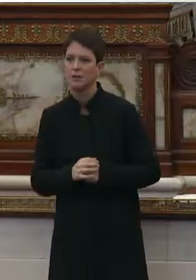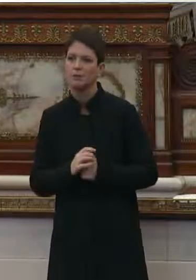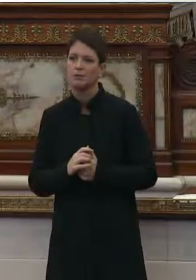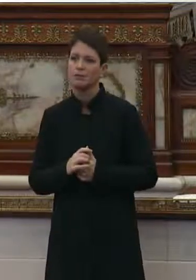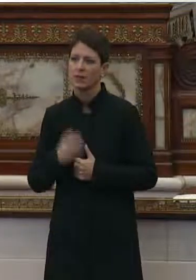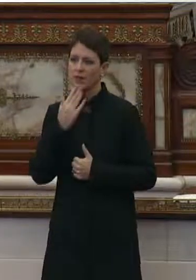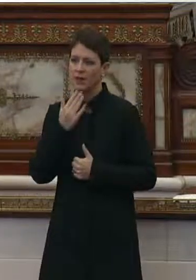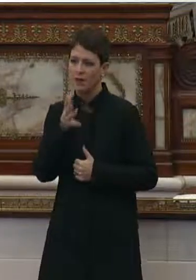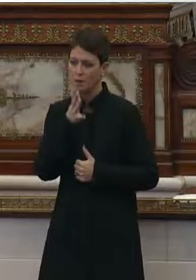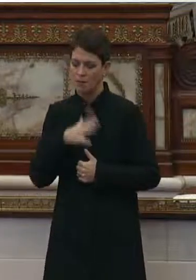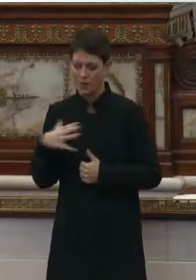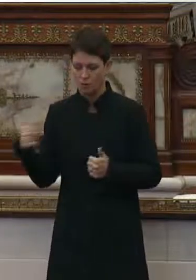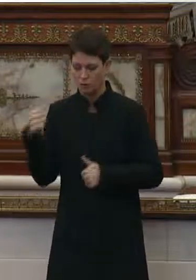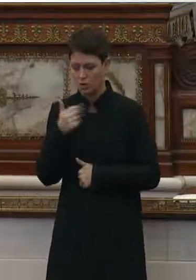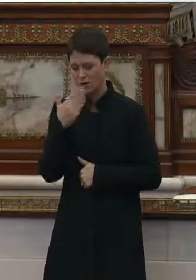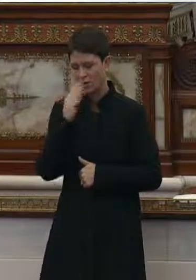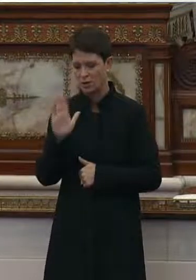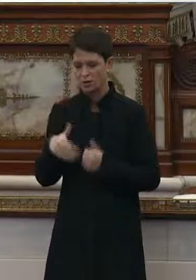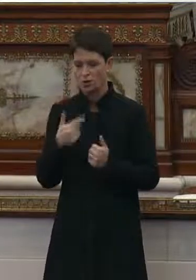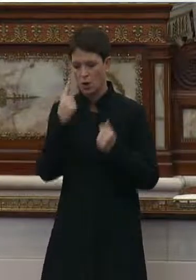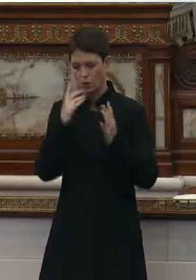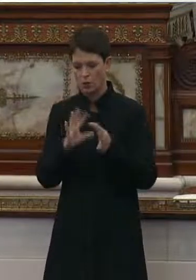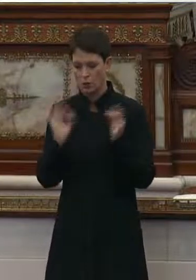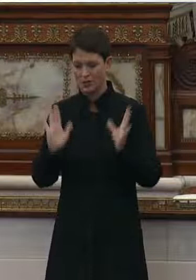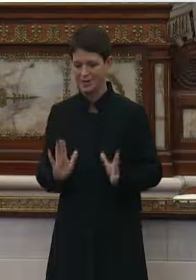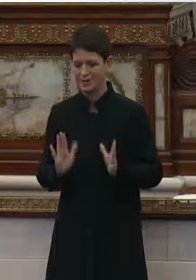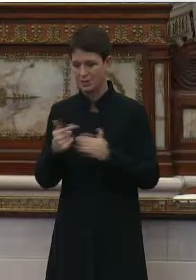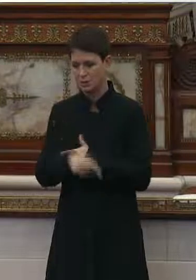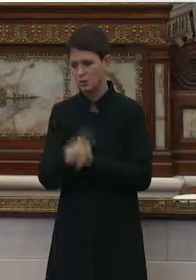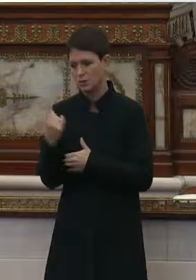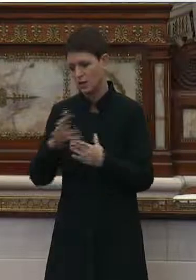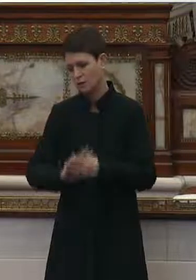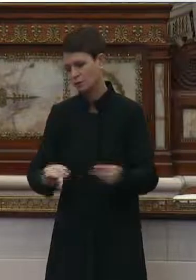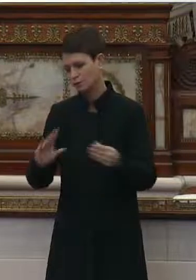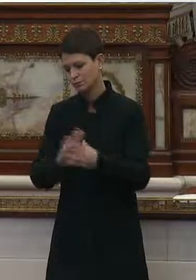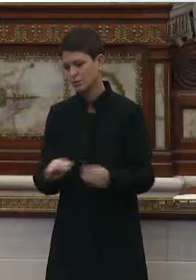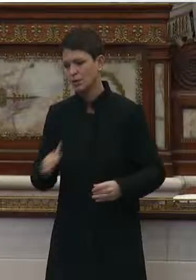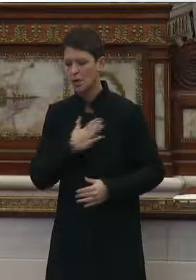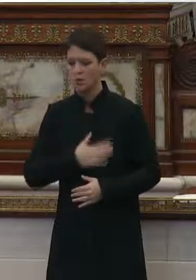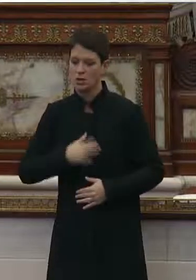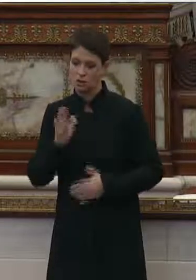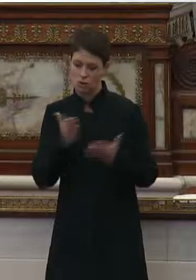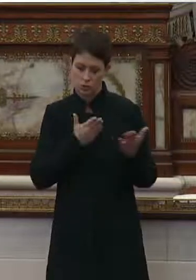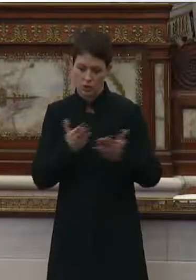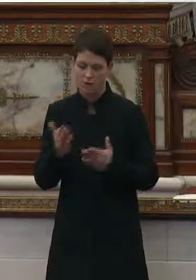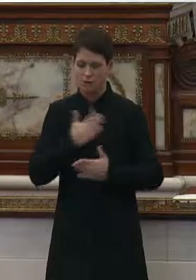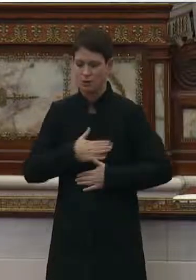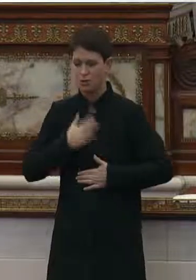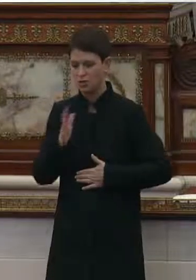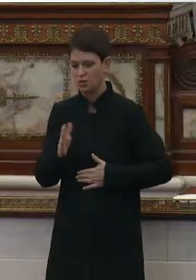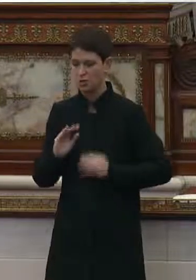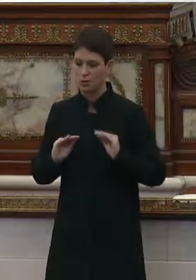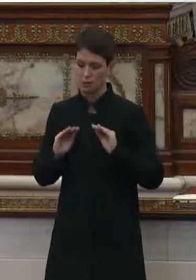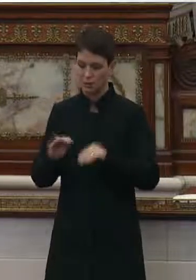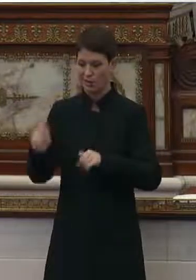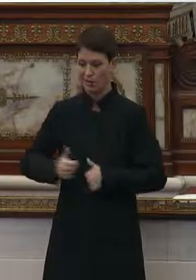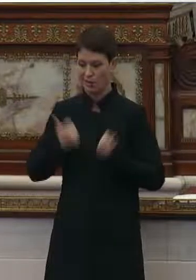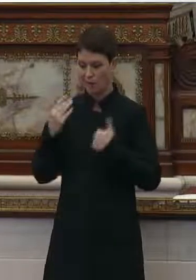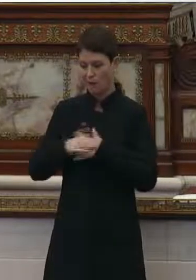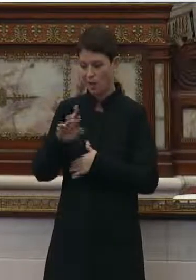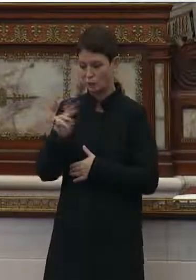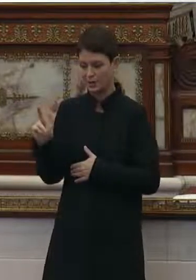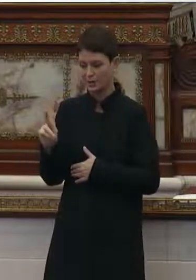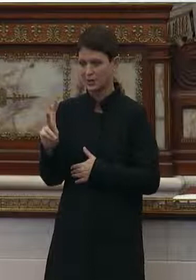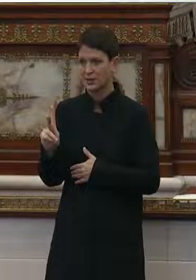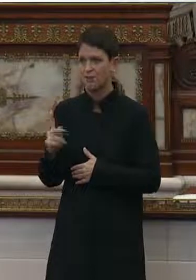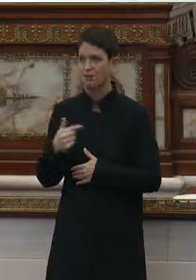Thank you, Madam Chair, and of course, thank you to all the witnesses who testified. I appreciate your service. I appreciate you putting your life on the line. I had